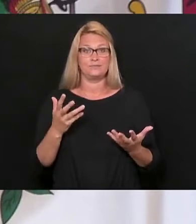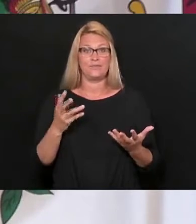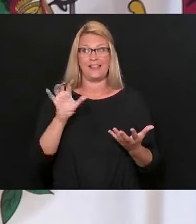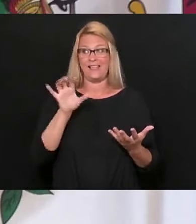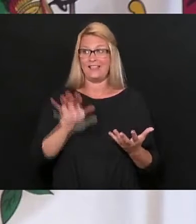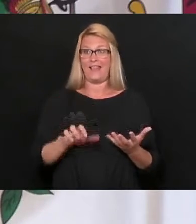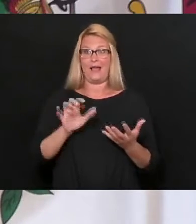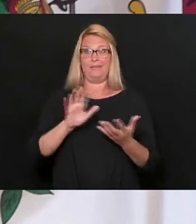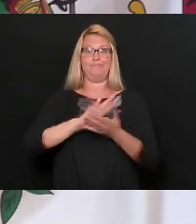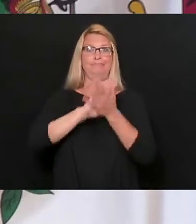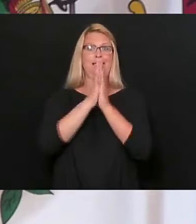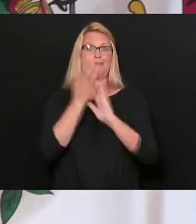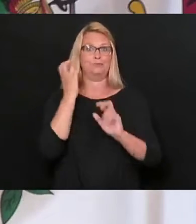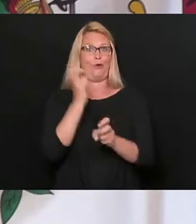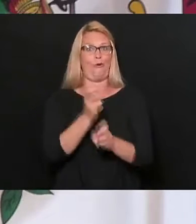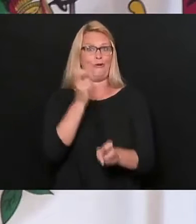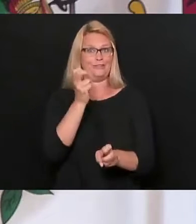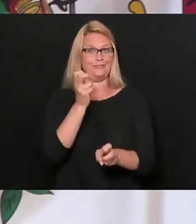it even tougher.